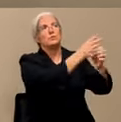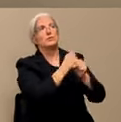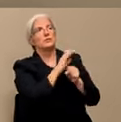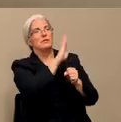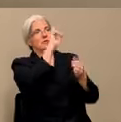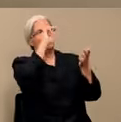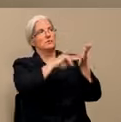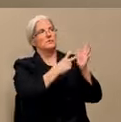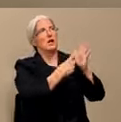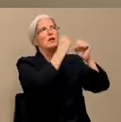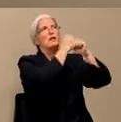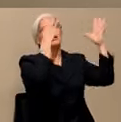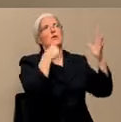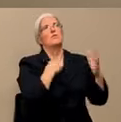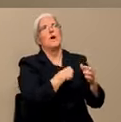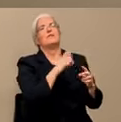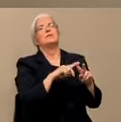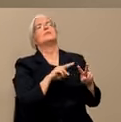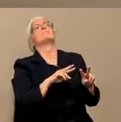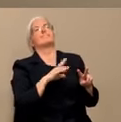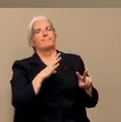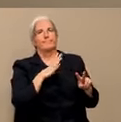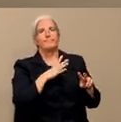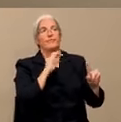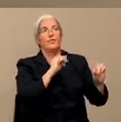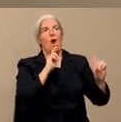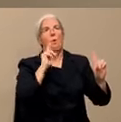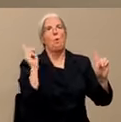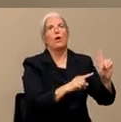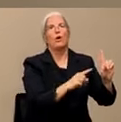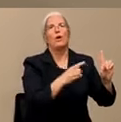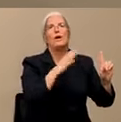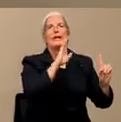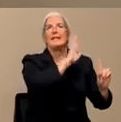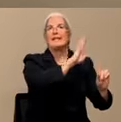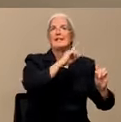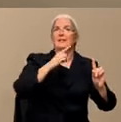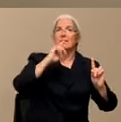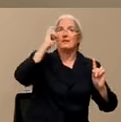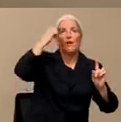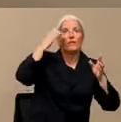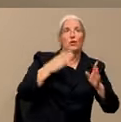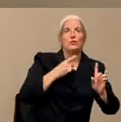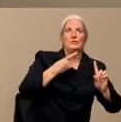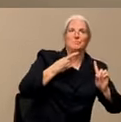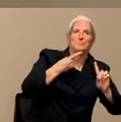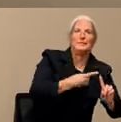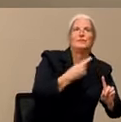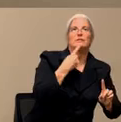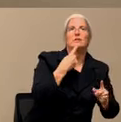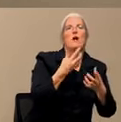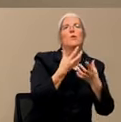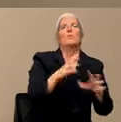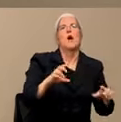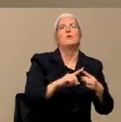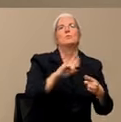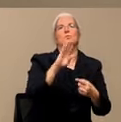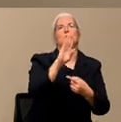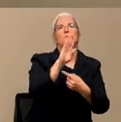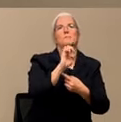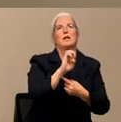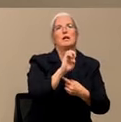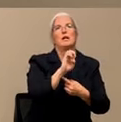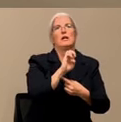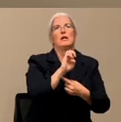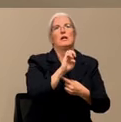he issued the order. And he specifically said that he did not want this to be a law enforcement function. What he wanted was